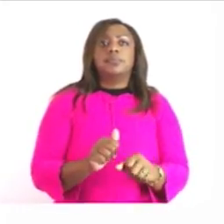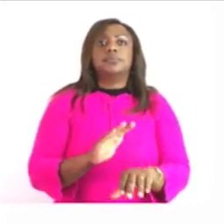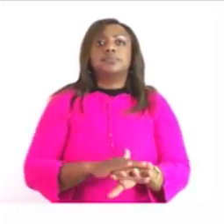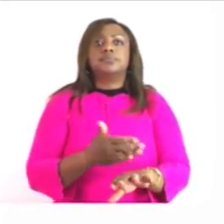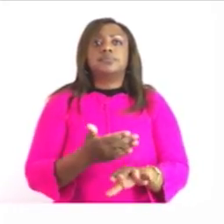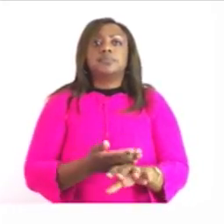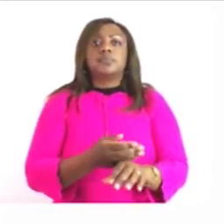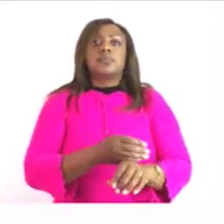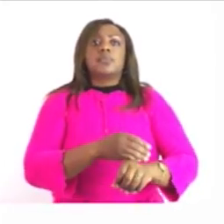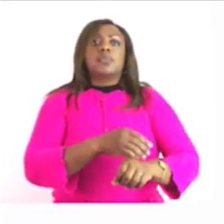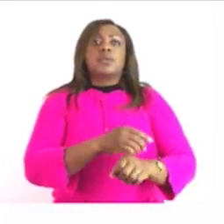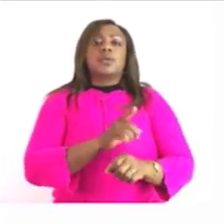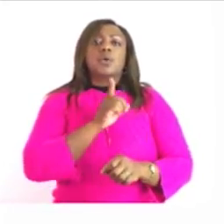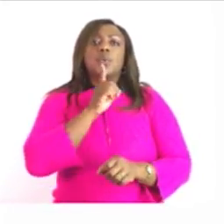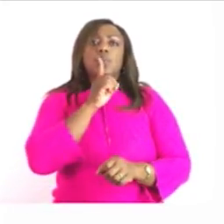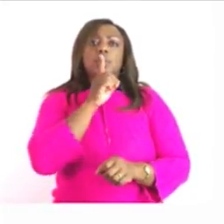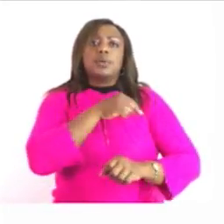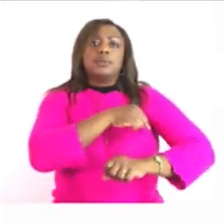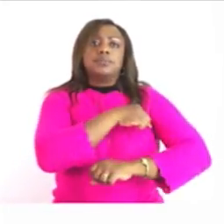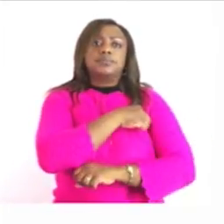activity or explanation